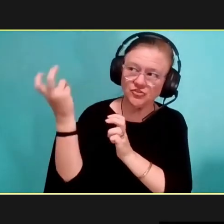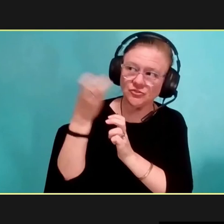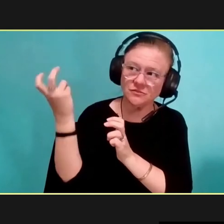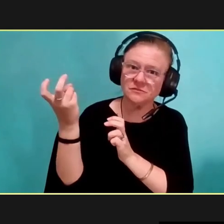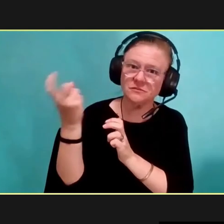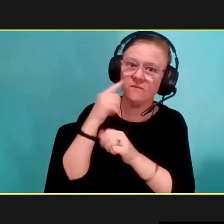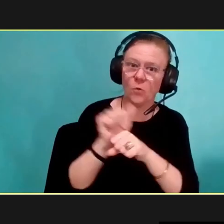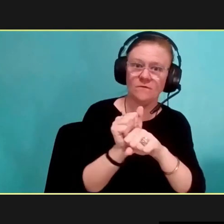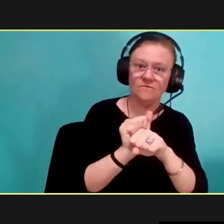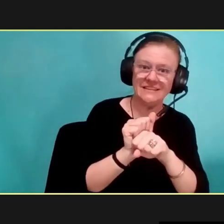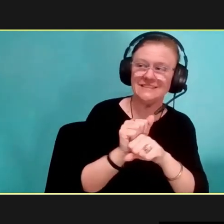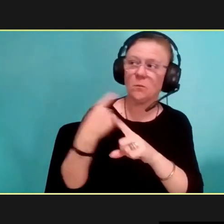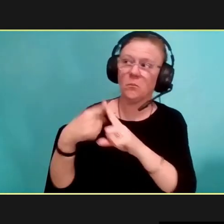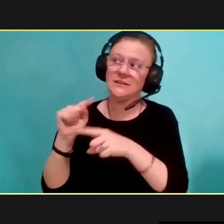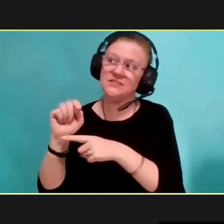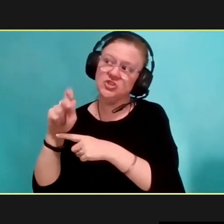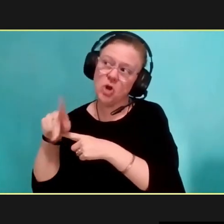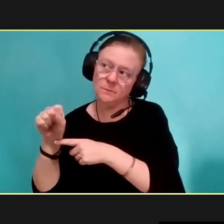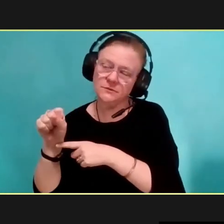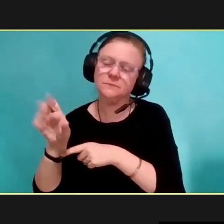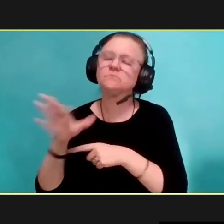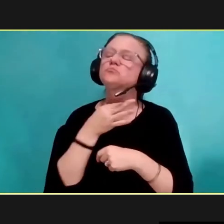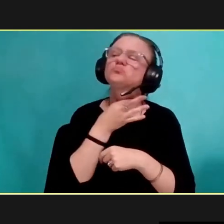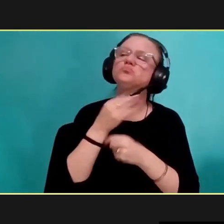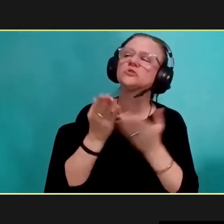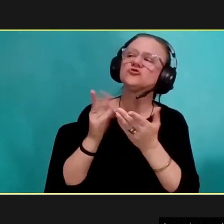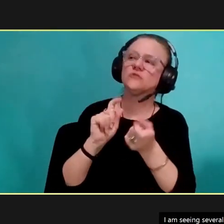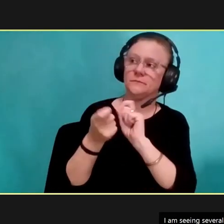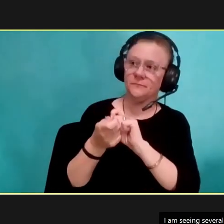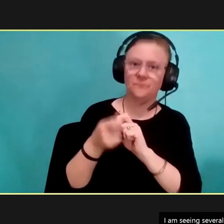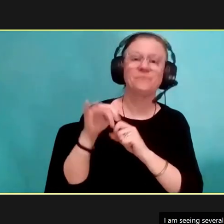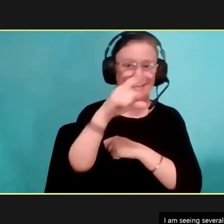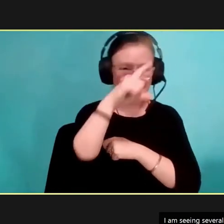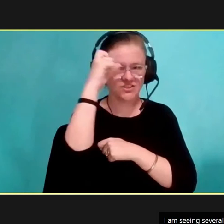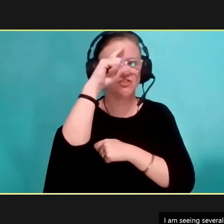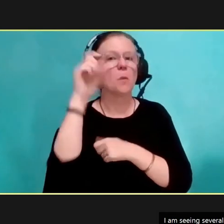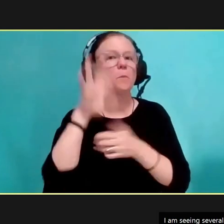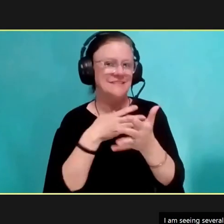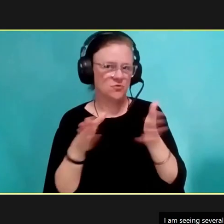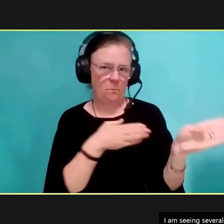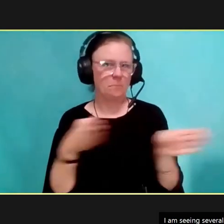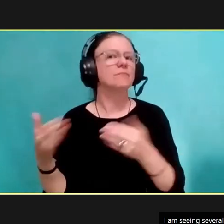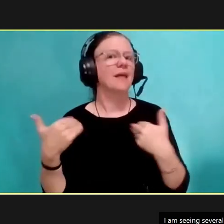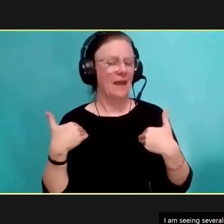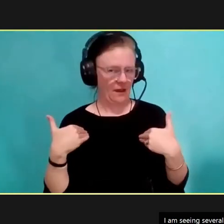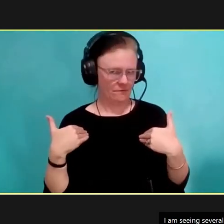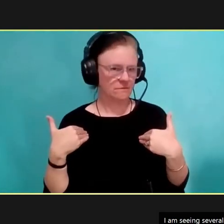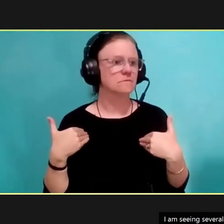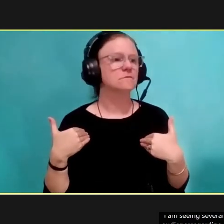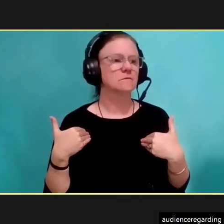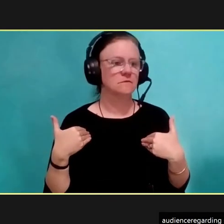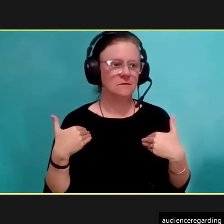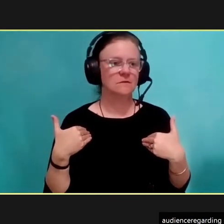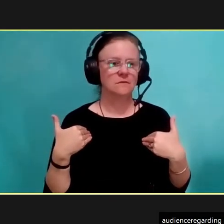line services and TARPS. So, regarding service changes, there is a summer schedule planned that will resume some